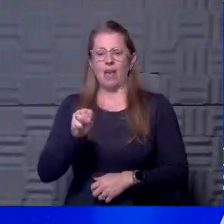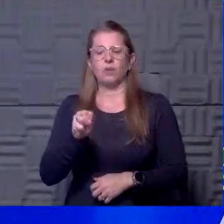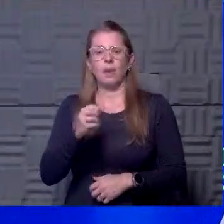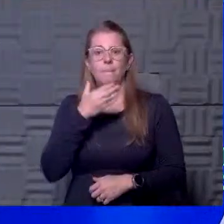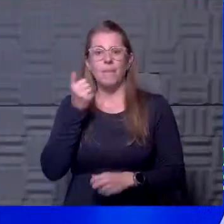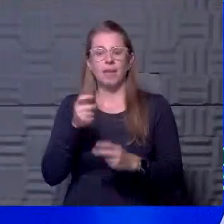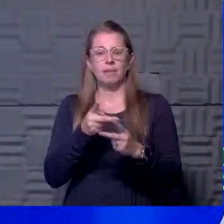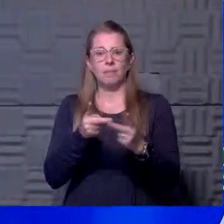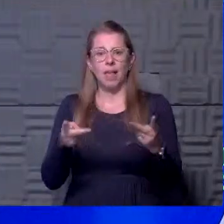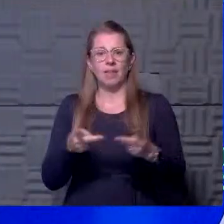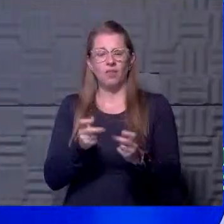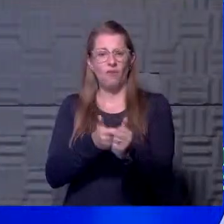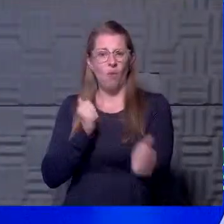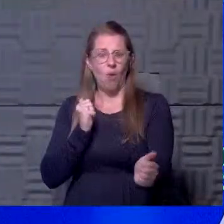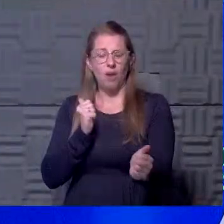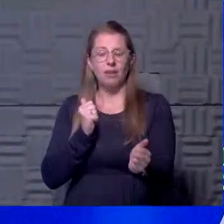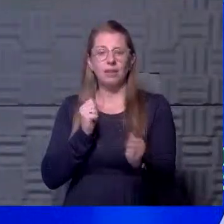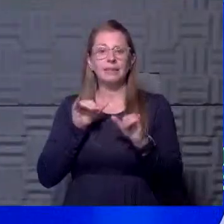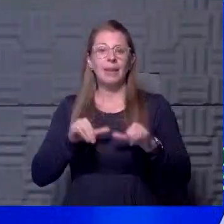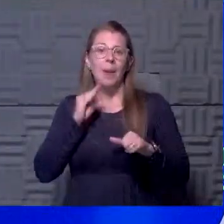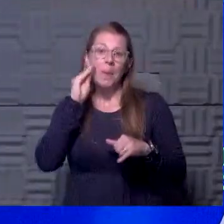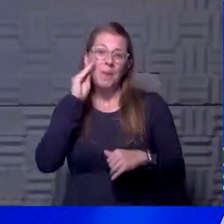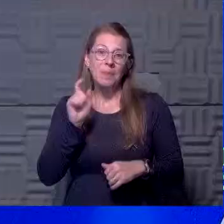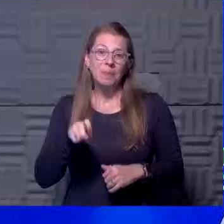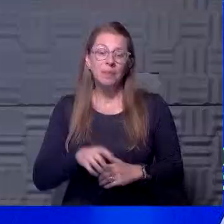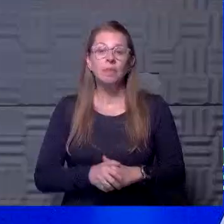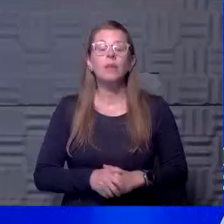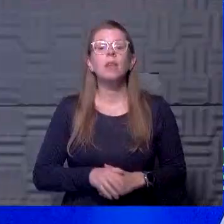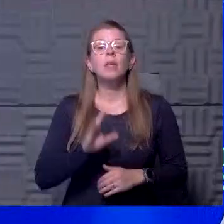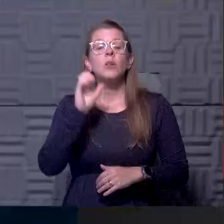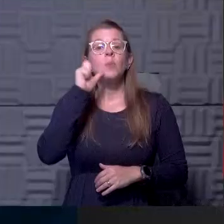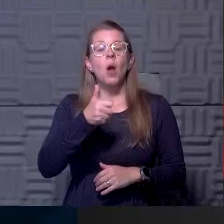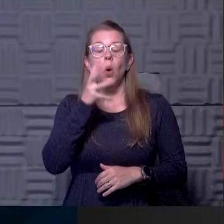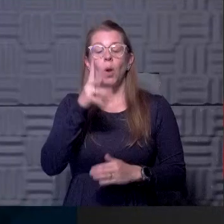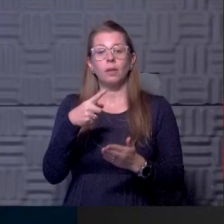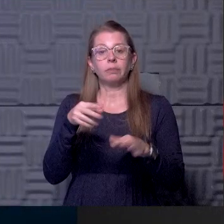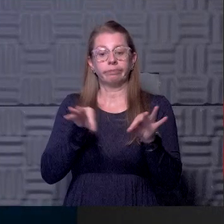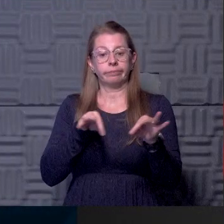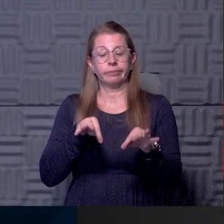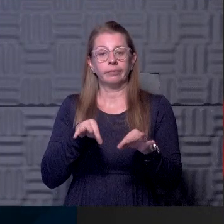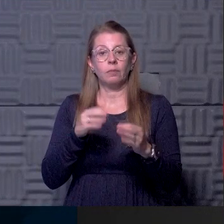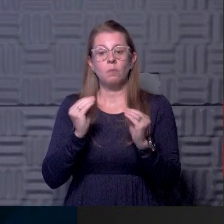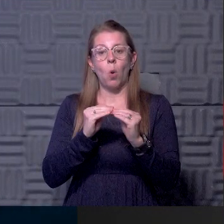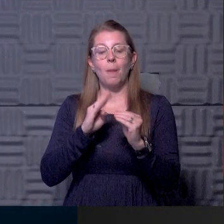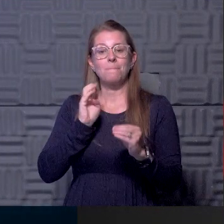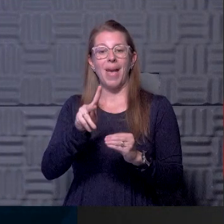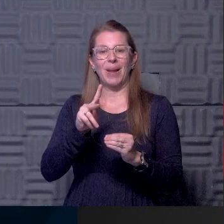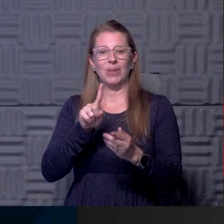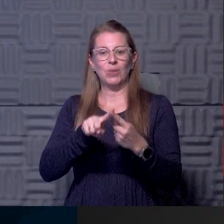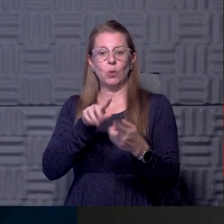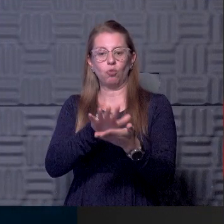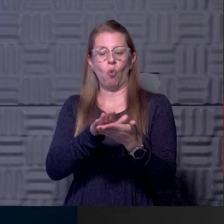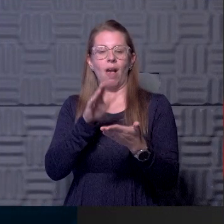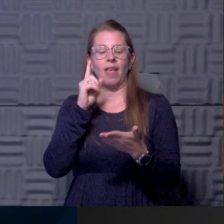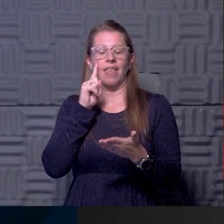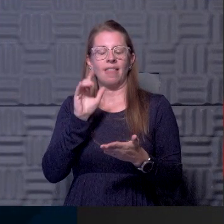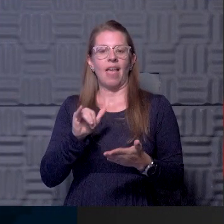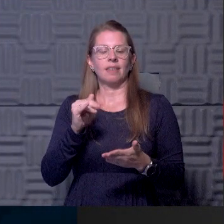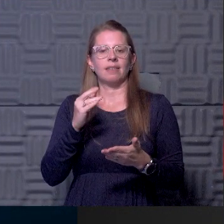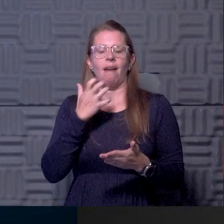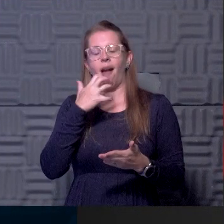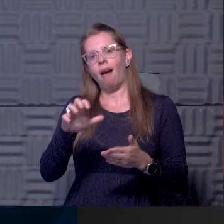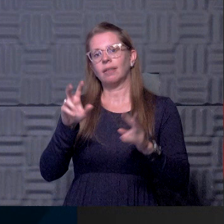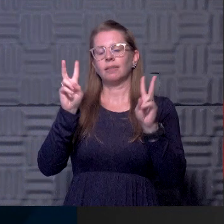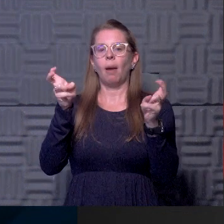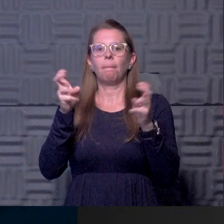place to avoid it is to make sure that you stay home. Hey, tomorrow, we're going to talk more about going back to school because that is, I think the hot topic. And, and,